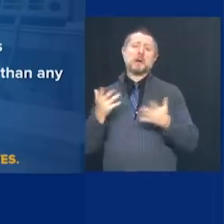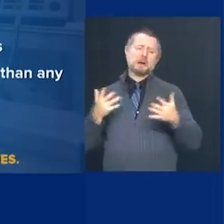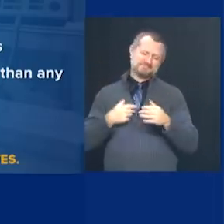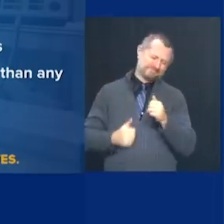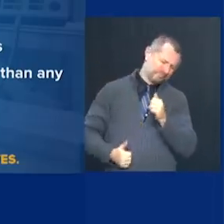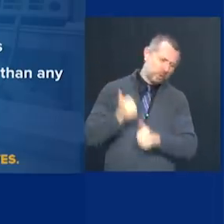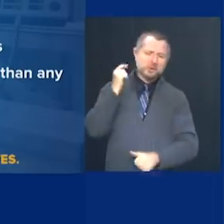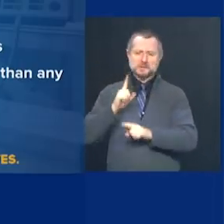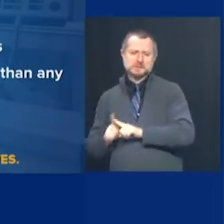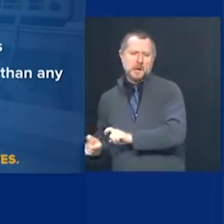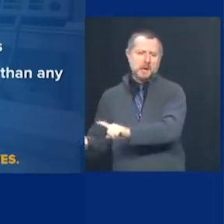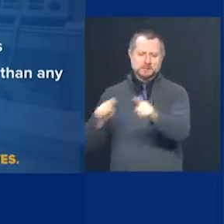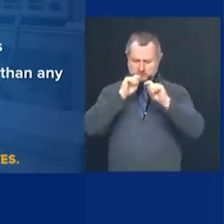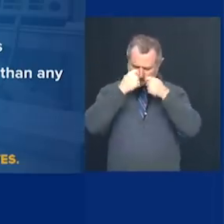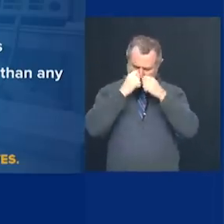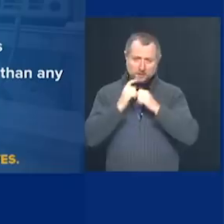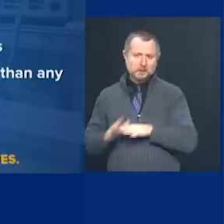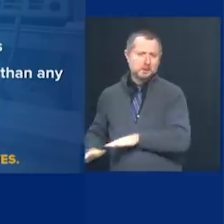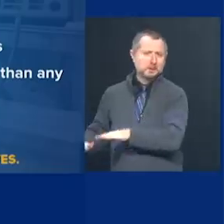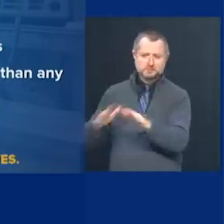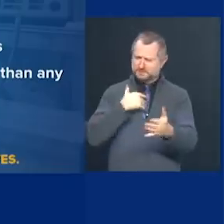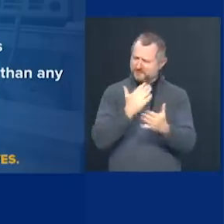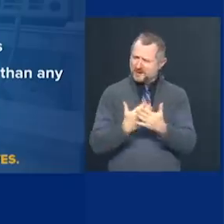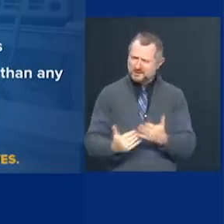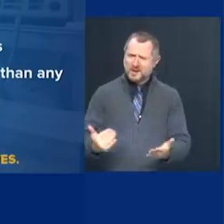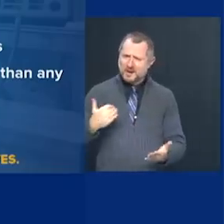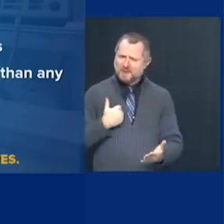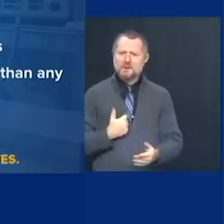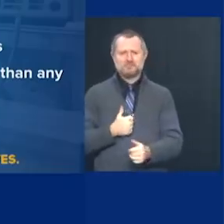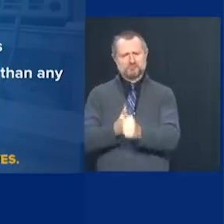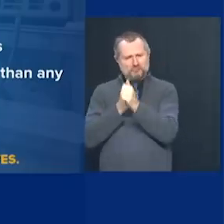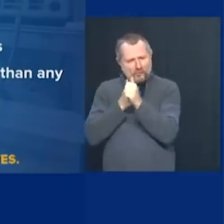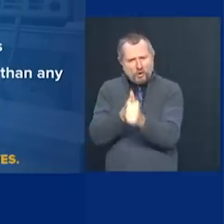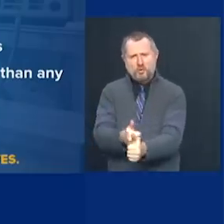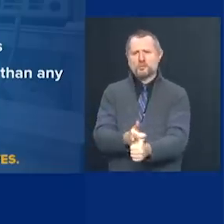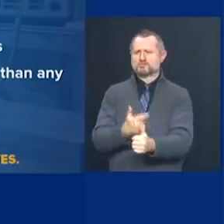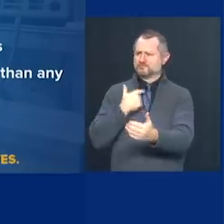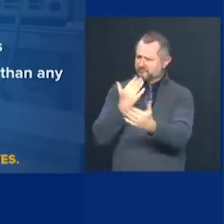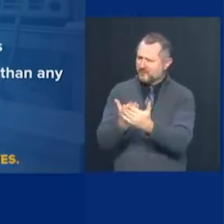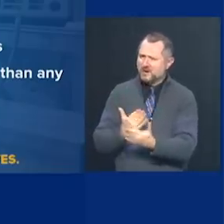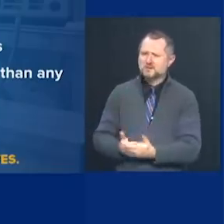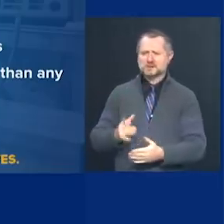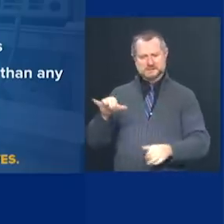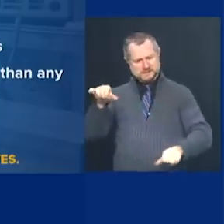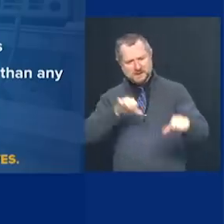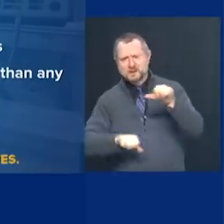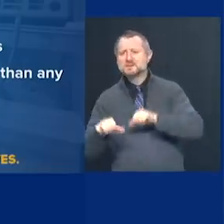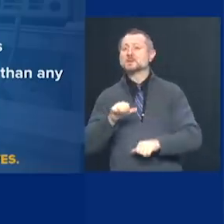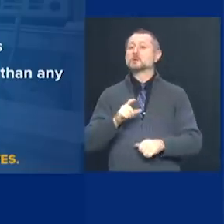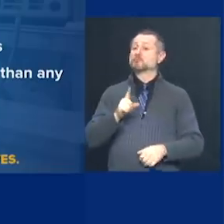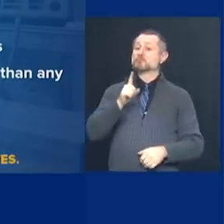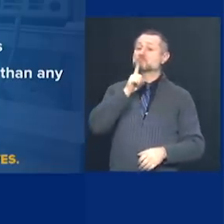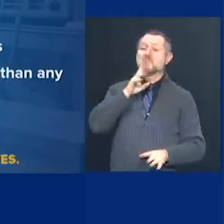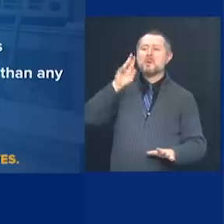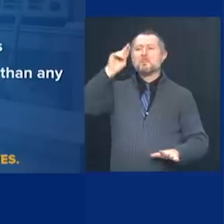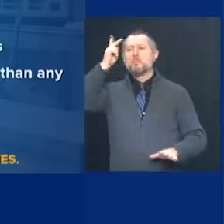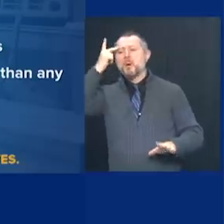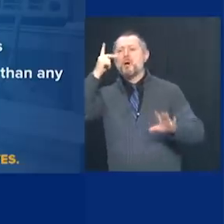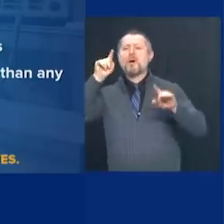And we rely on the data. And it's not anecdotal. It's not political. It's not an opinion.